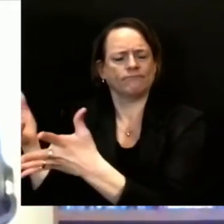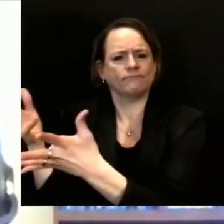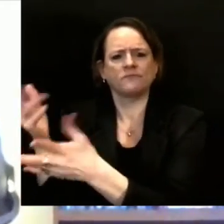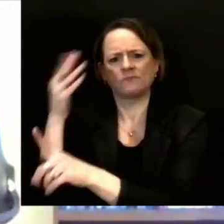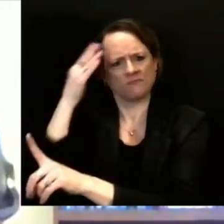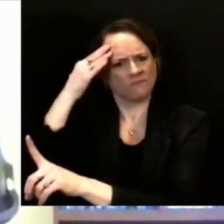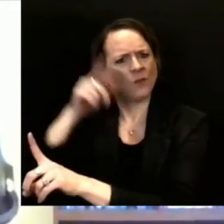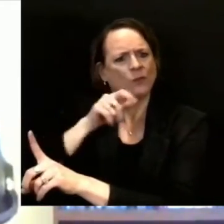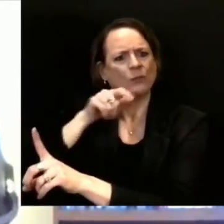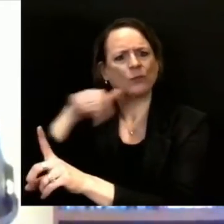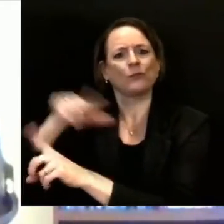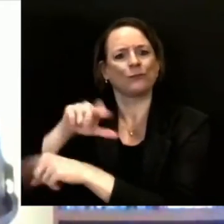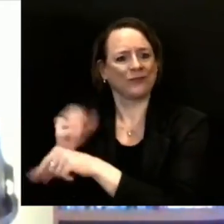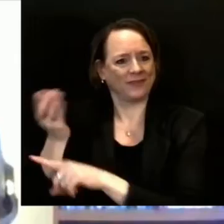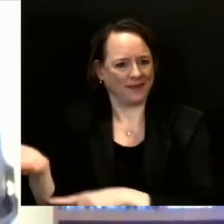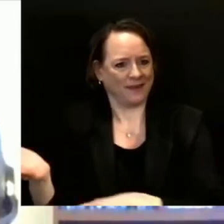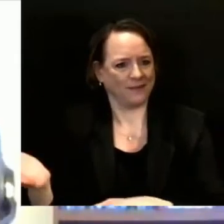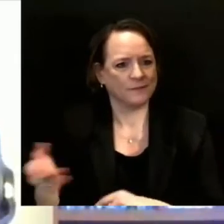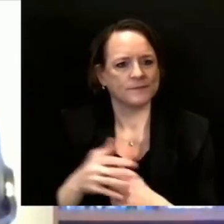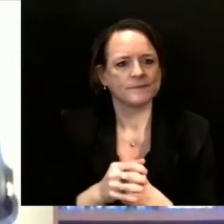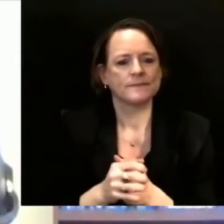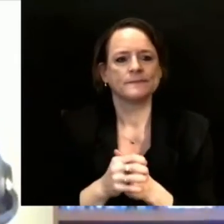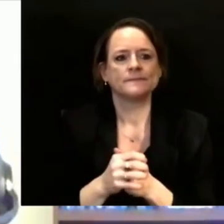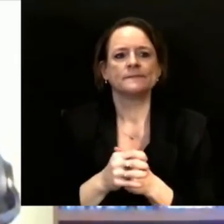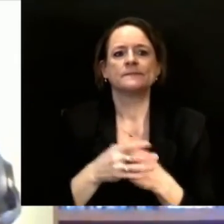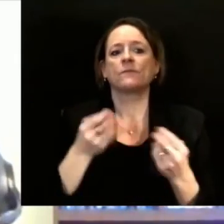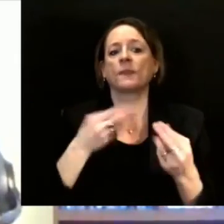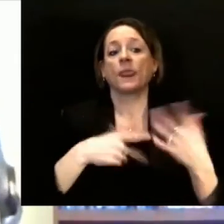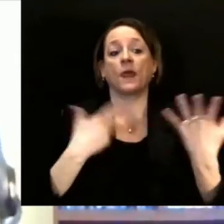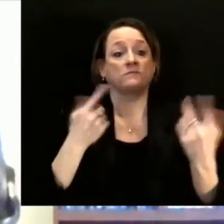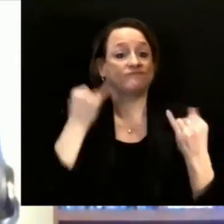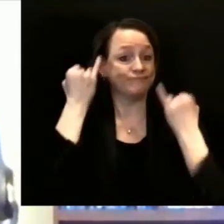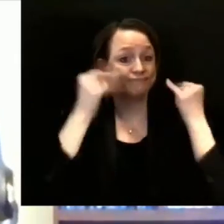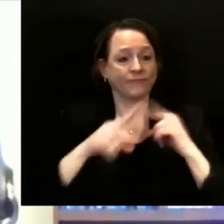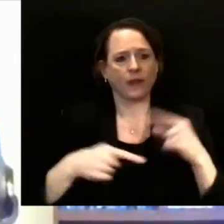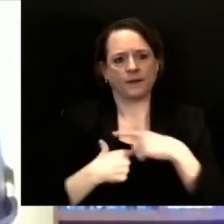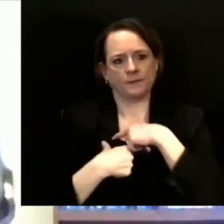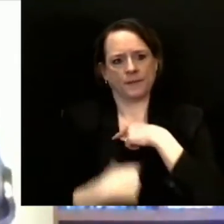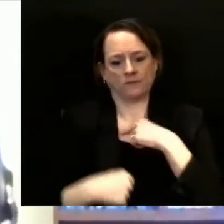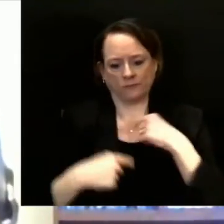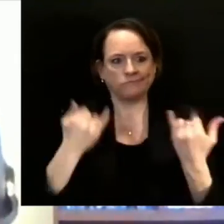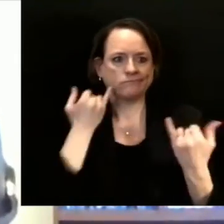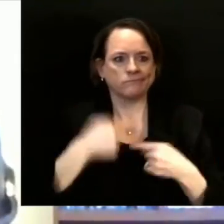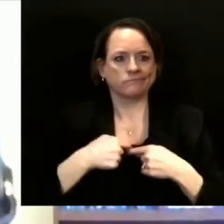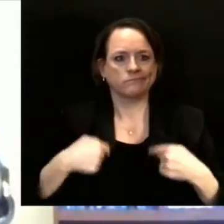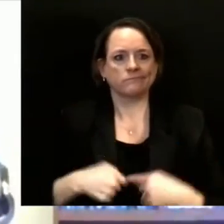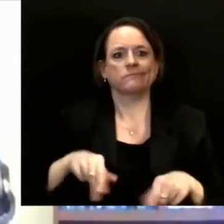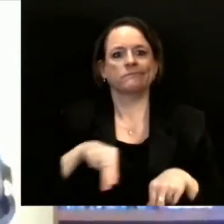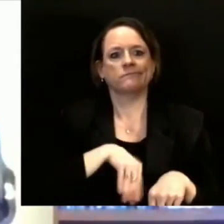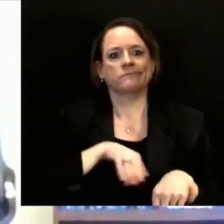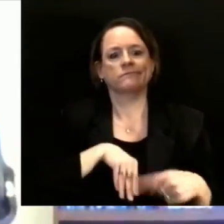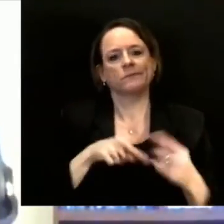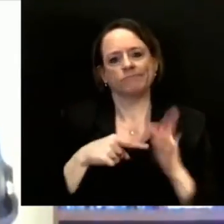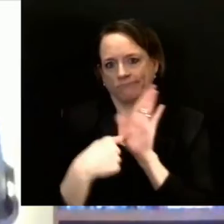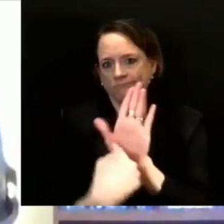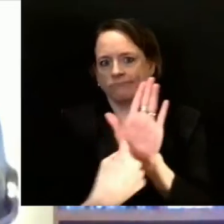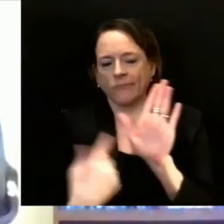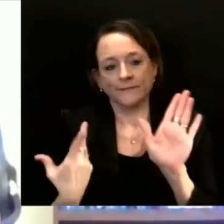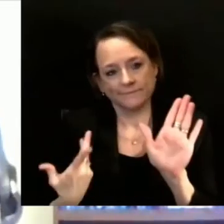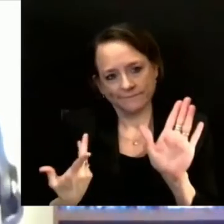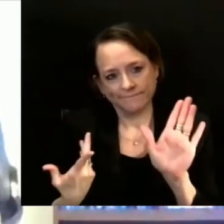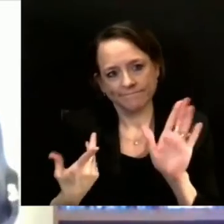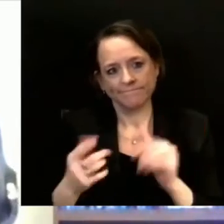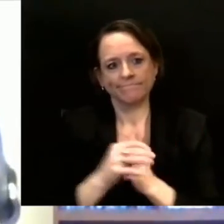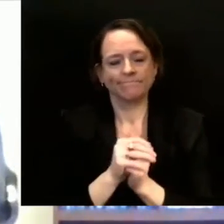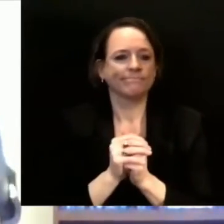you work for one of these eligible groups. Or it could be signing an attestation saying, you know, I am an employee of,